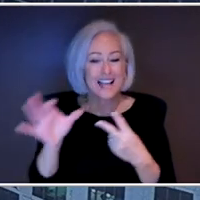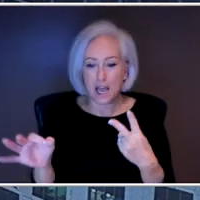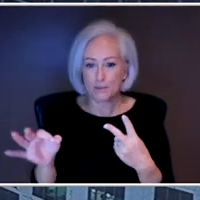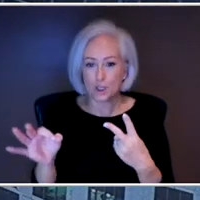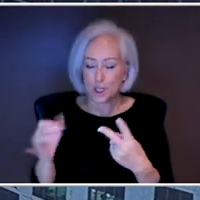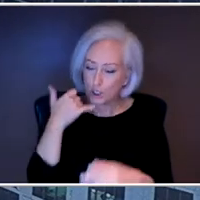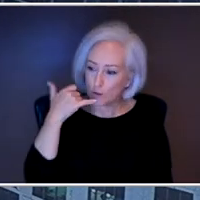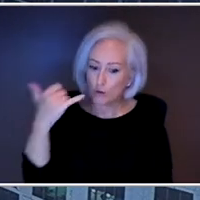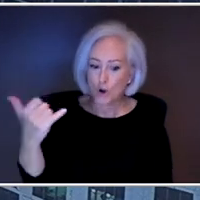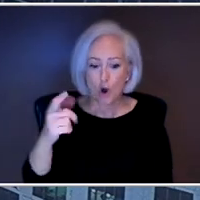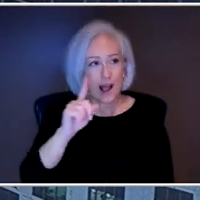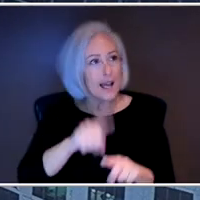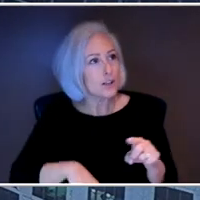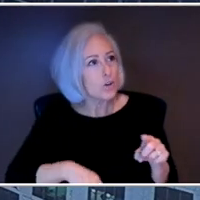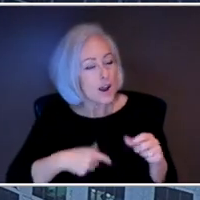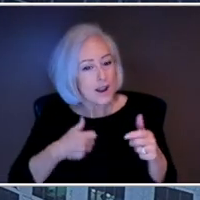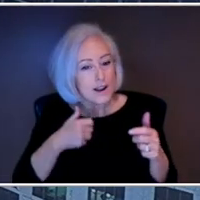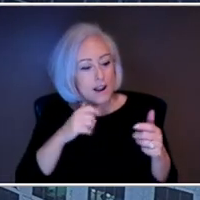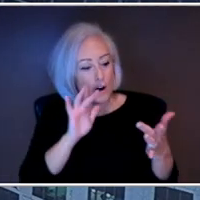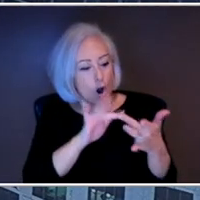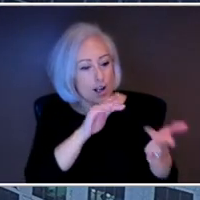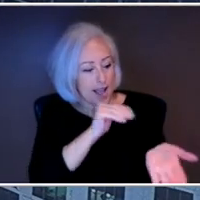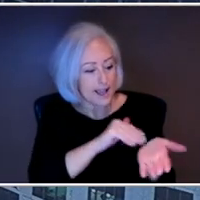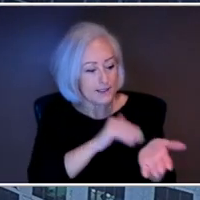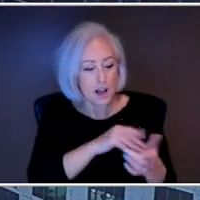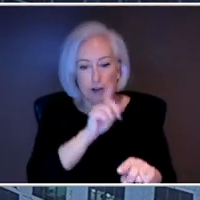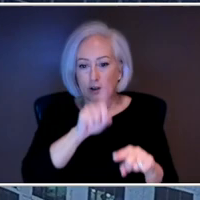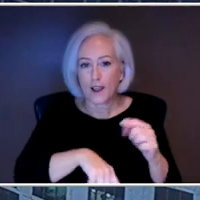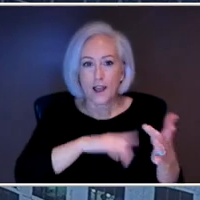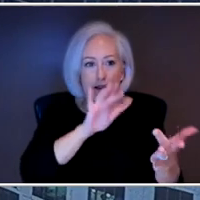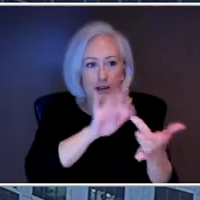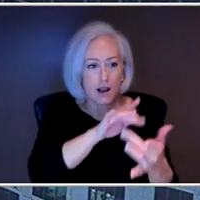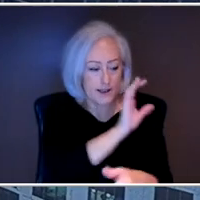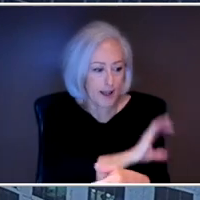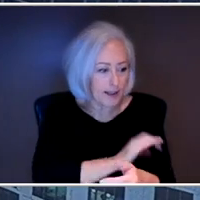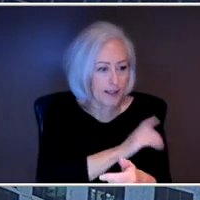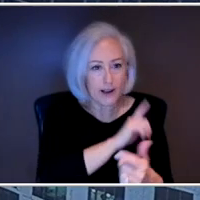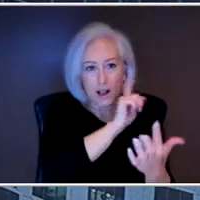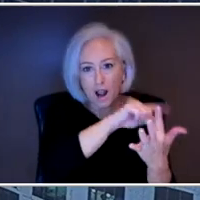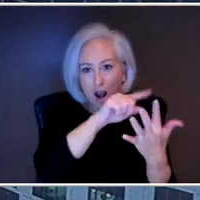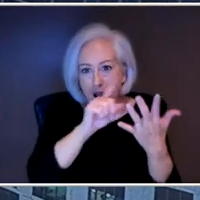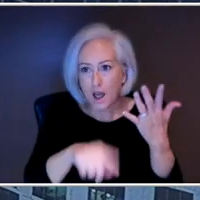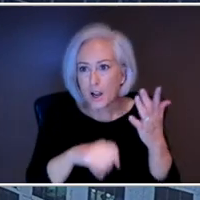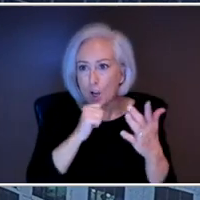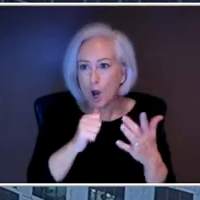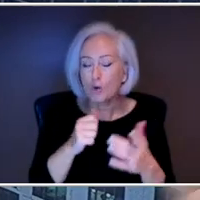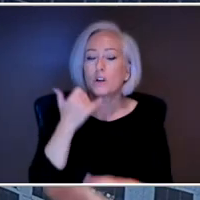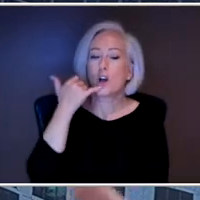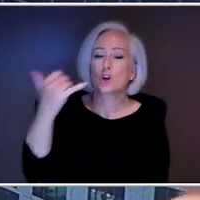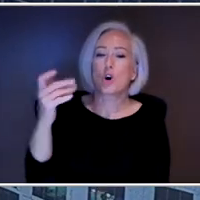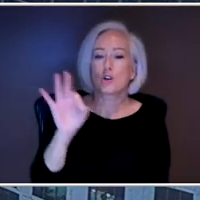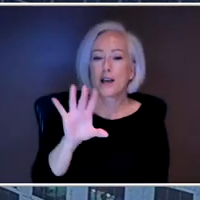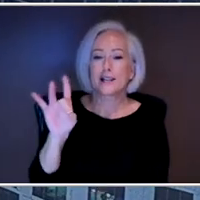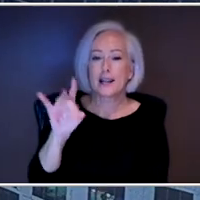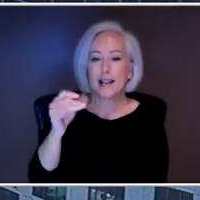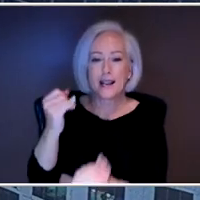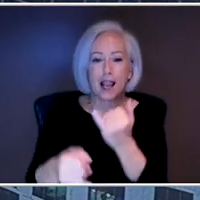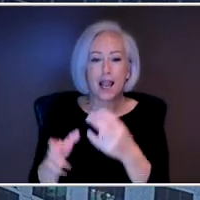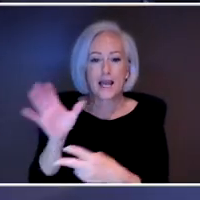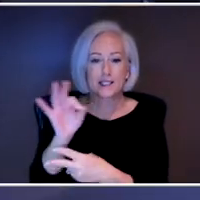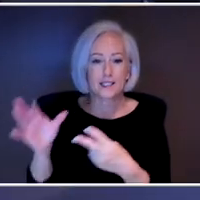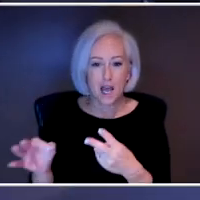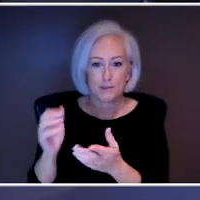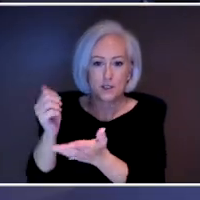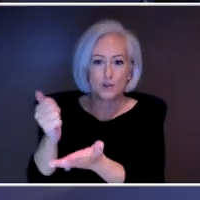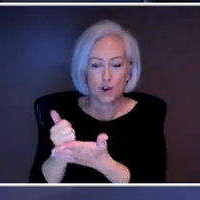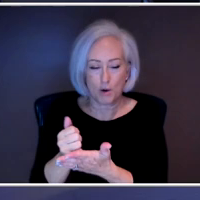physicians. The data on suicide hotlines is pretty equivocal, whether it actually helps stem the tide of suicides or whether it's really just more of an outlet. But you said things have